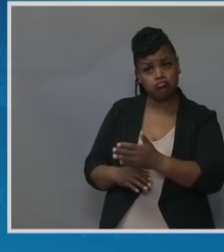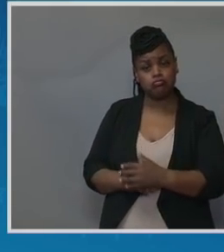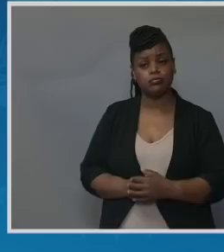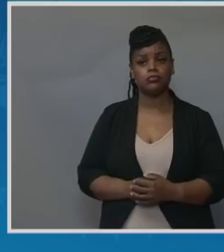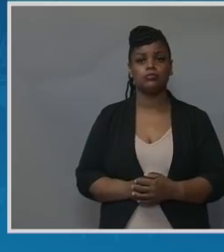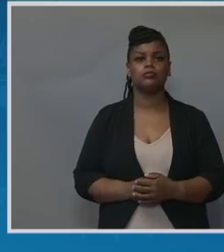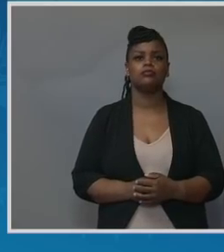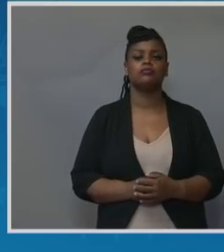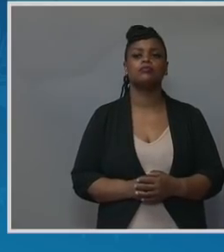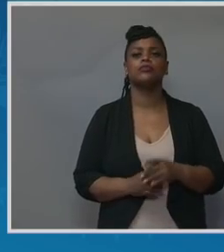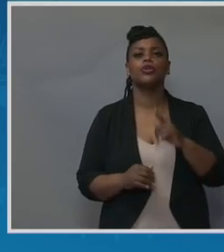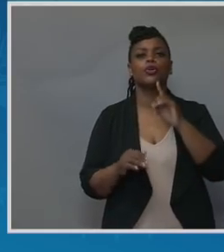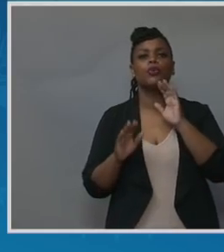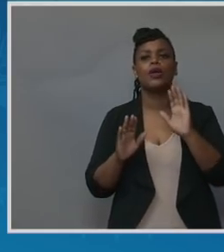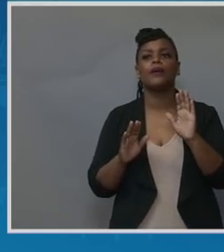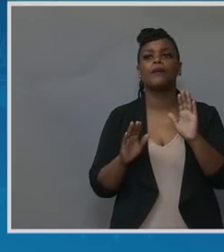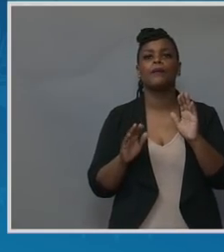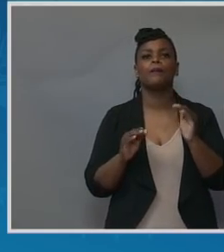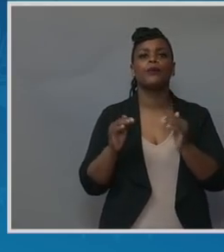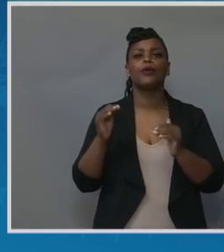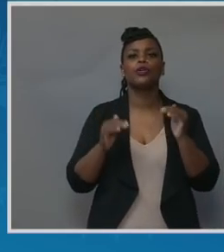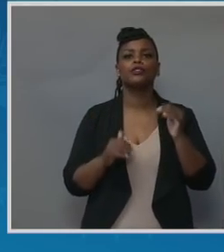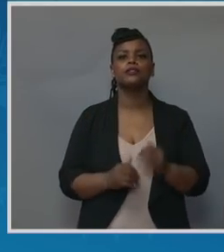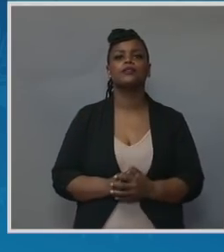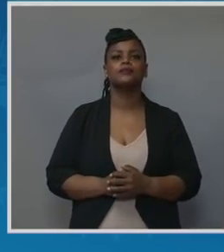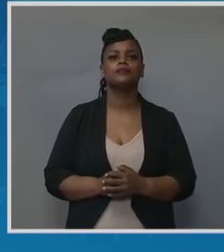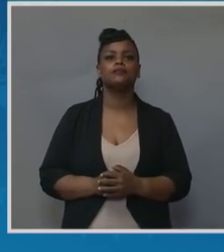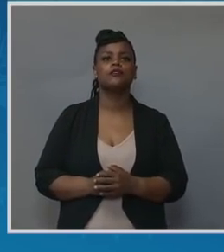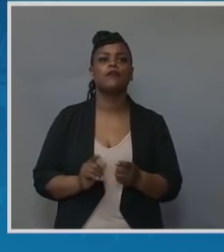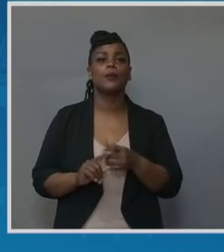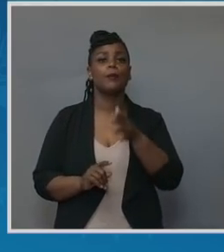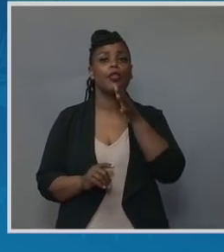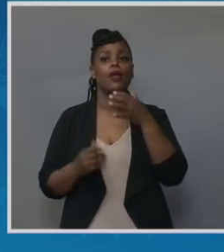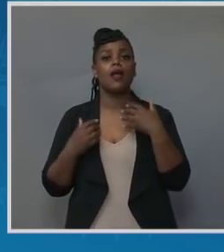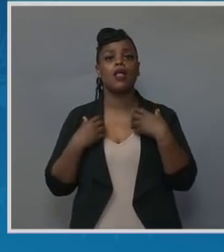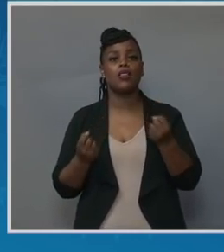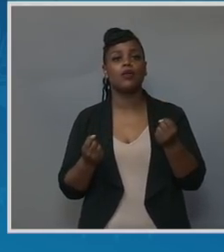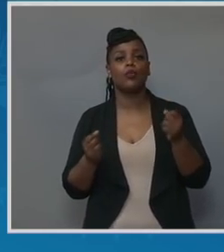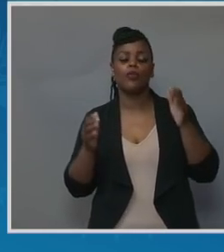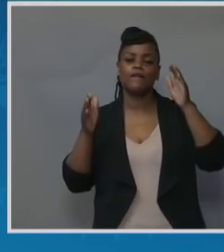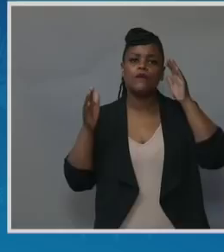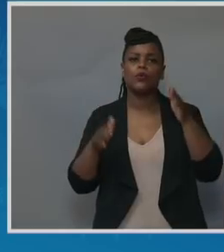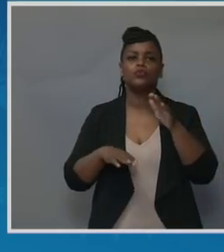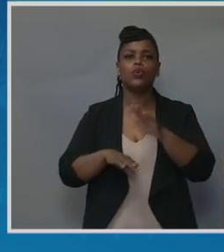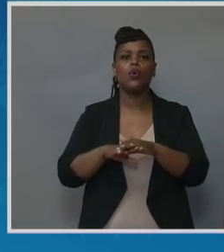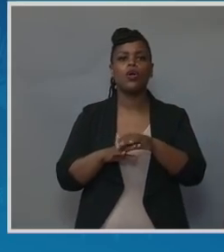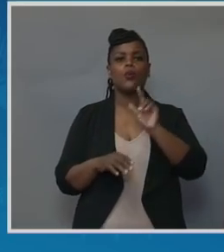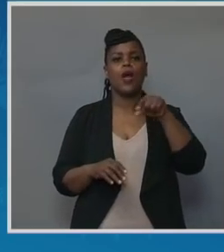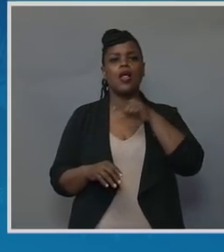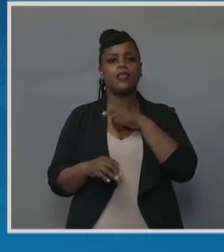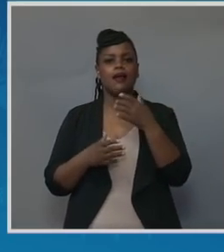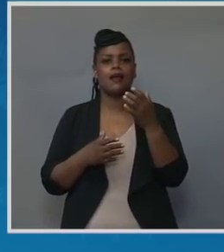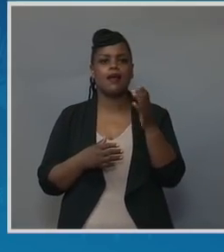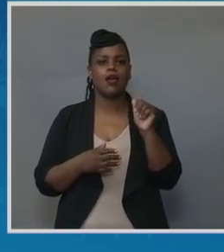disparities in maternal health with a focus on the quality of care that black mothers